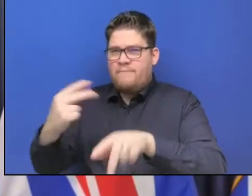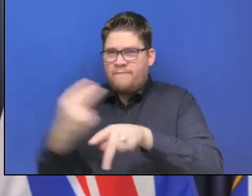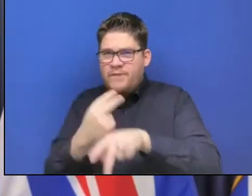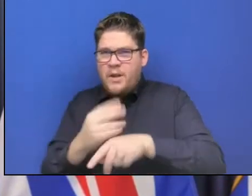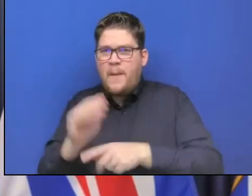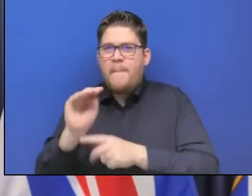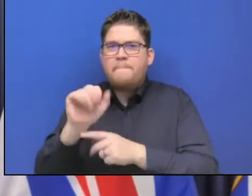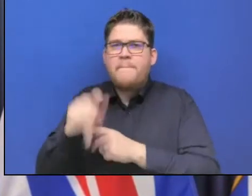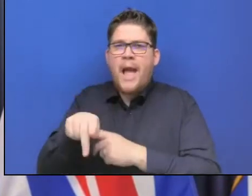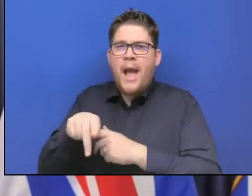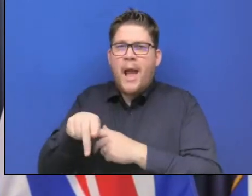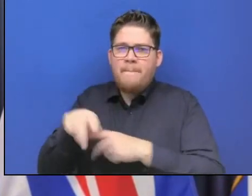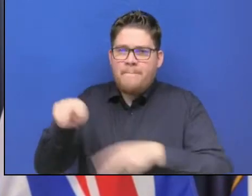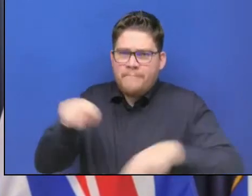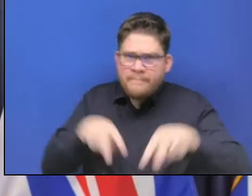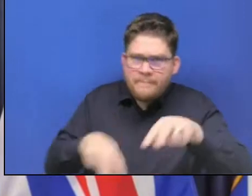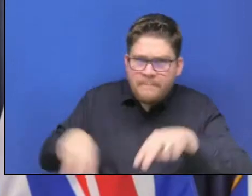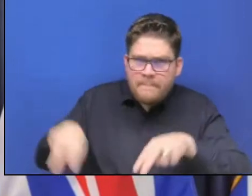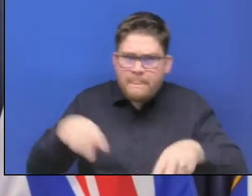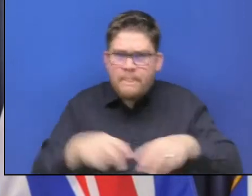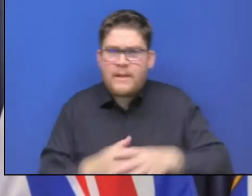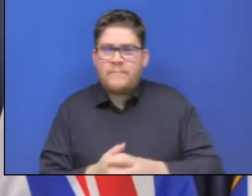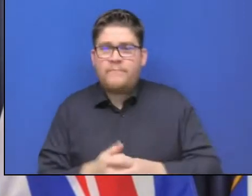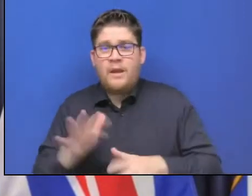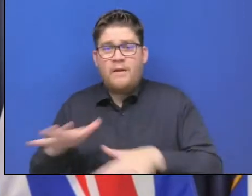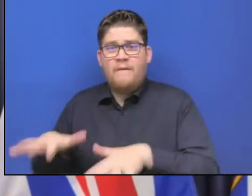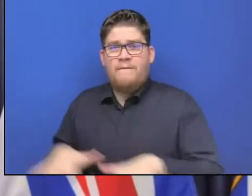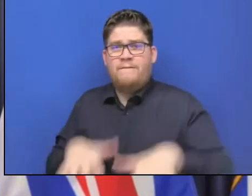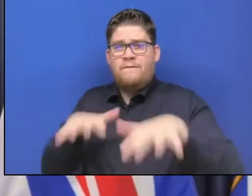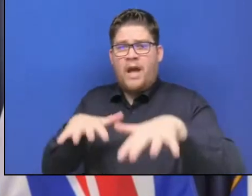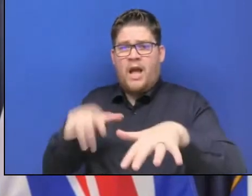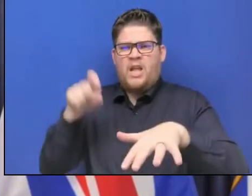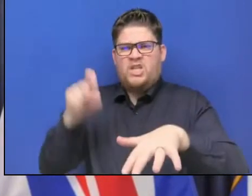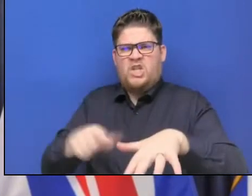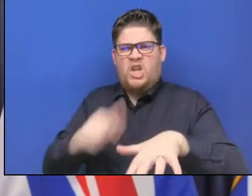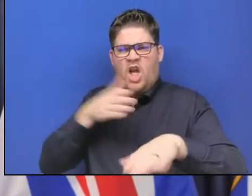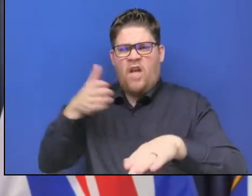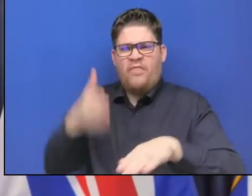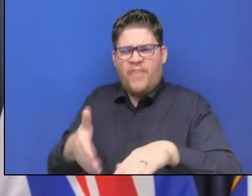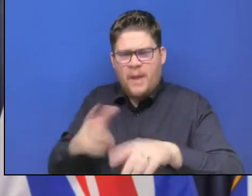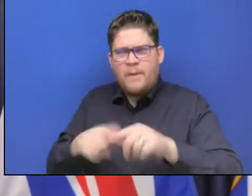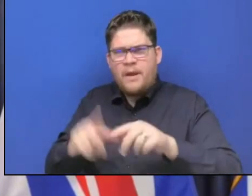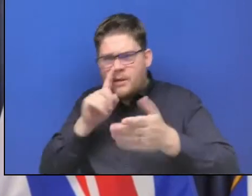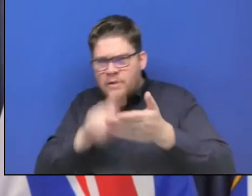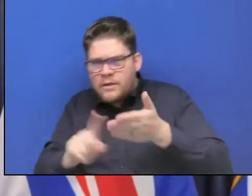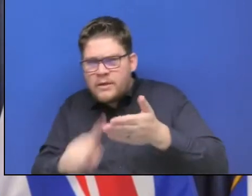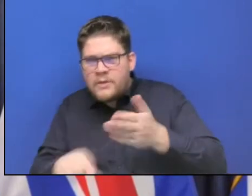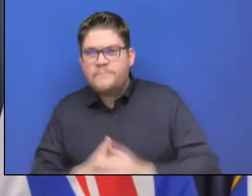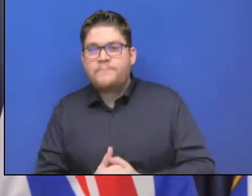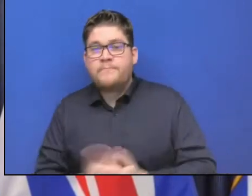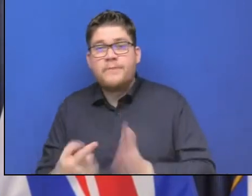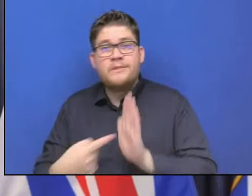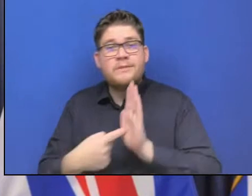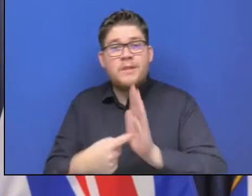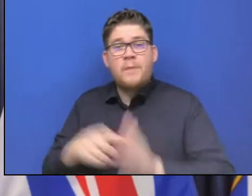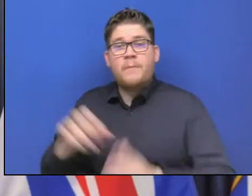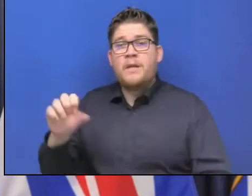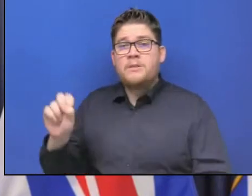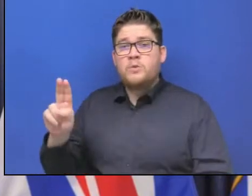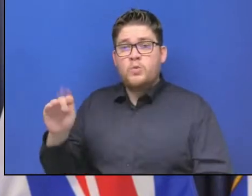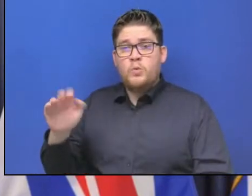build on floodplains. And a lot of that is already taken into account. But there are areas such as Sumas Prairie which are significant agricultural